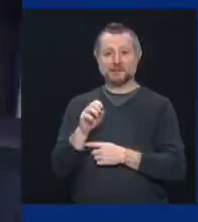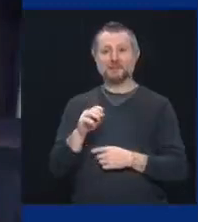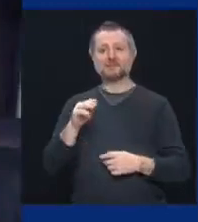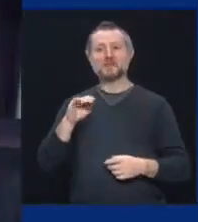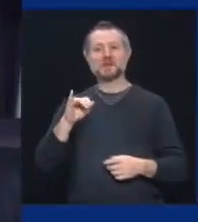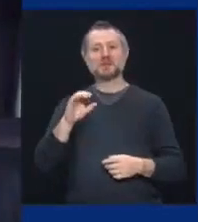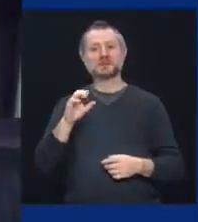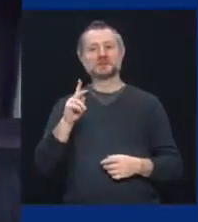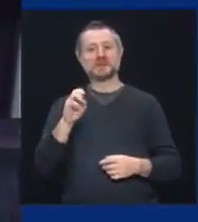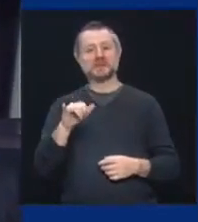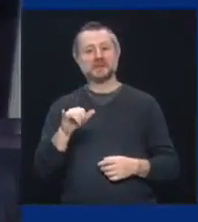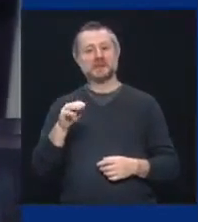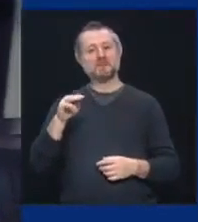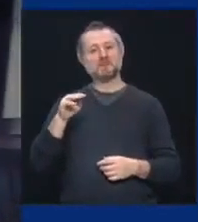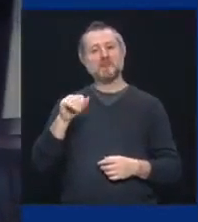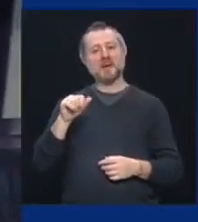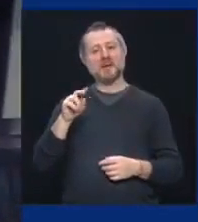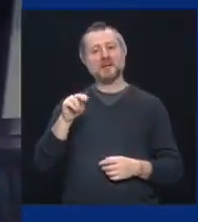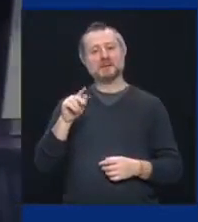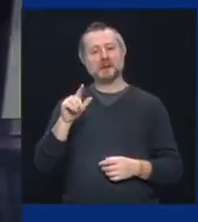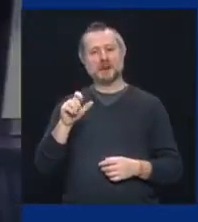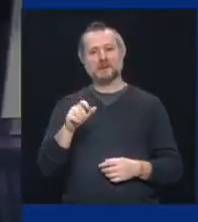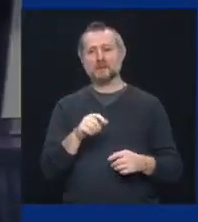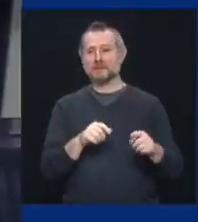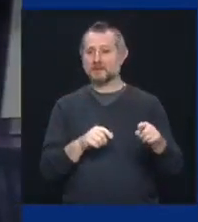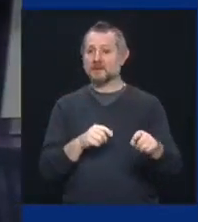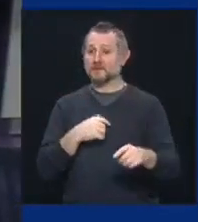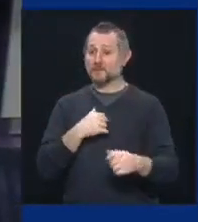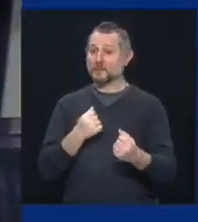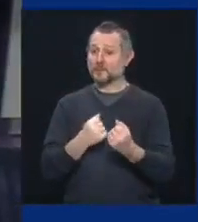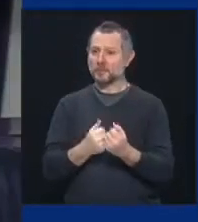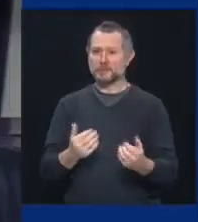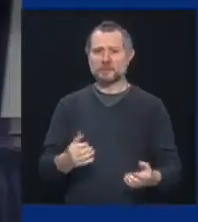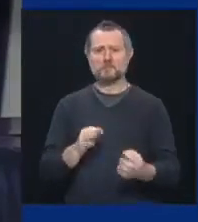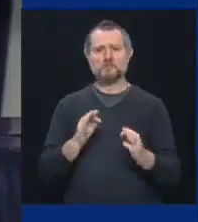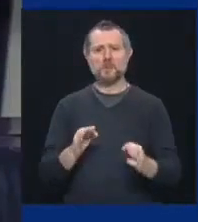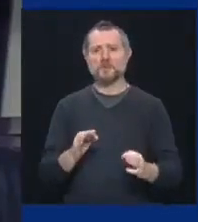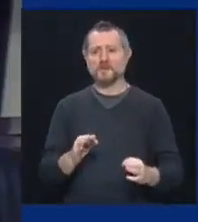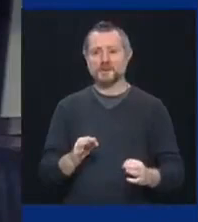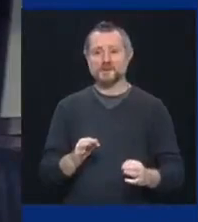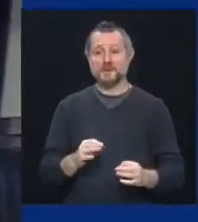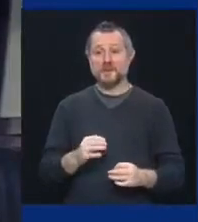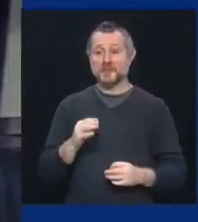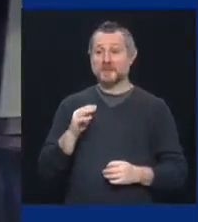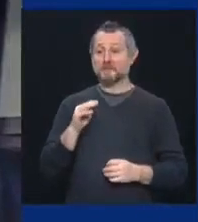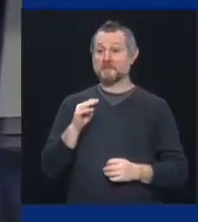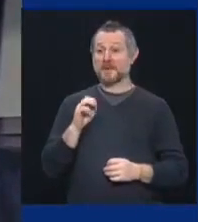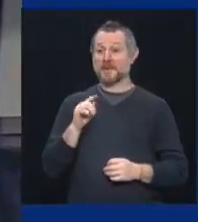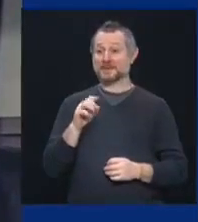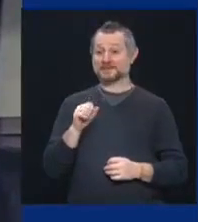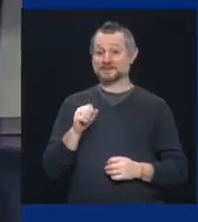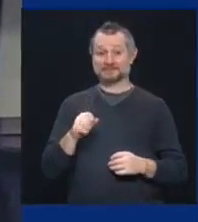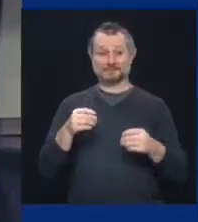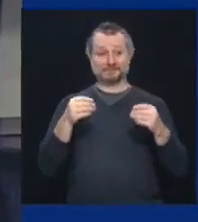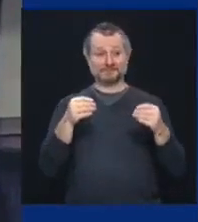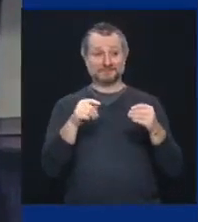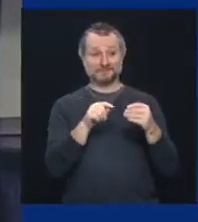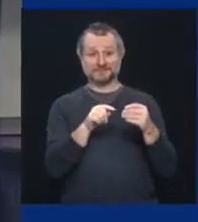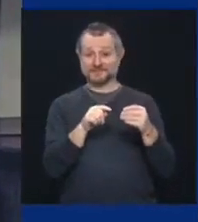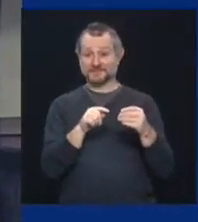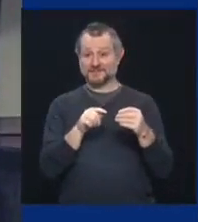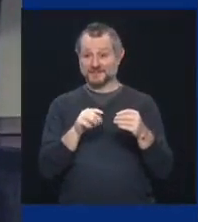mask, okay? You have the Mets when you're at a Mets game, you turn it around. You have the